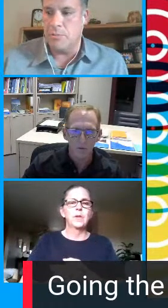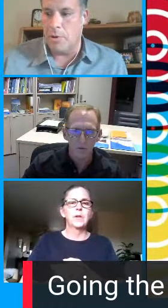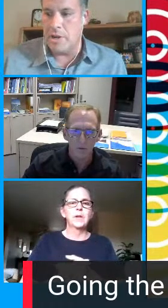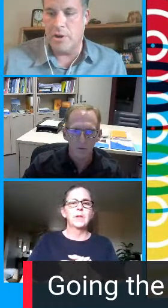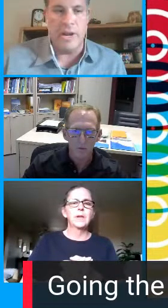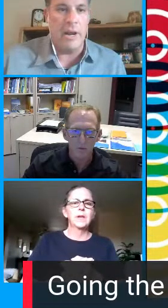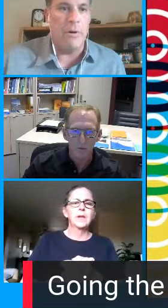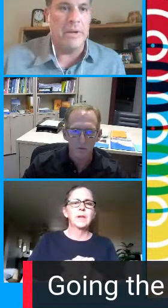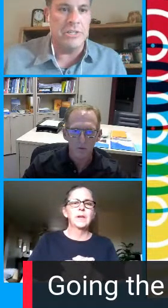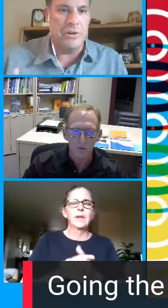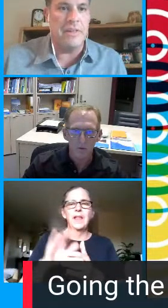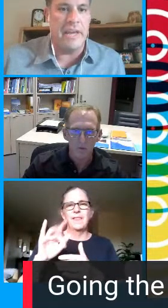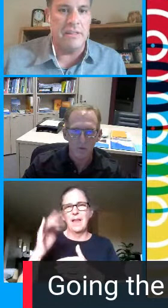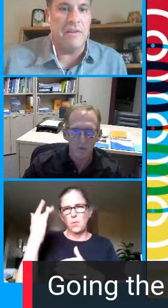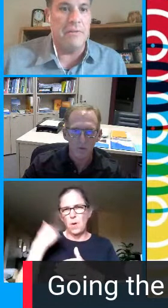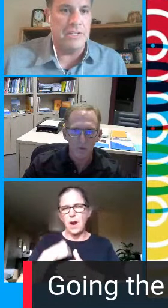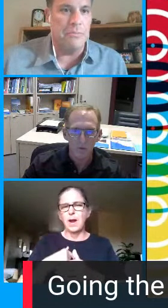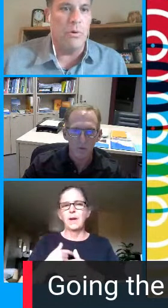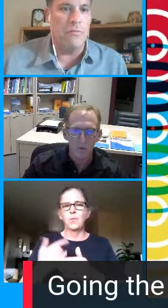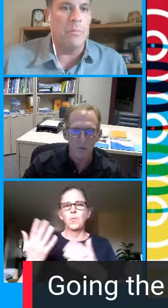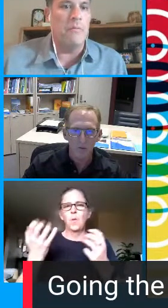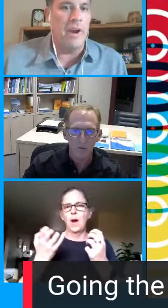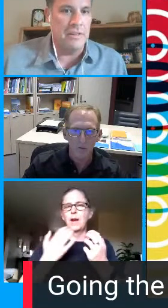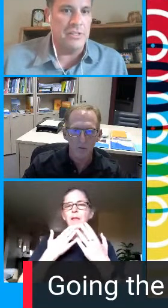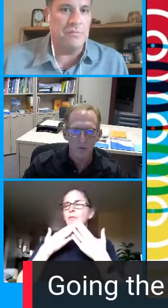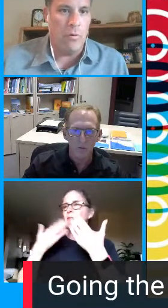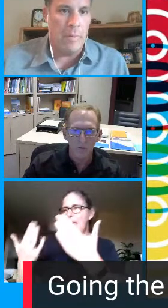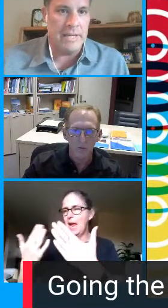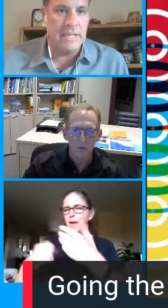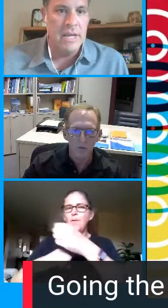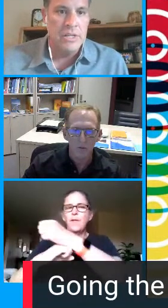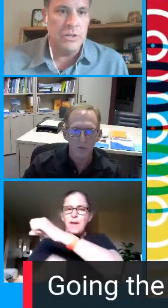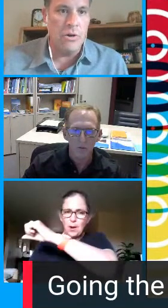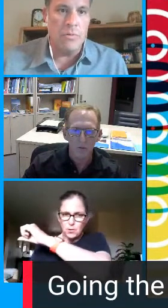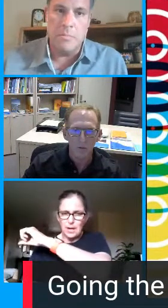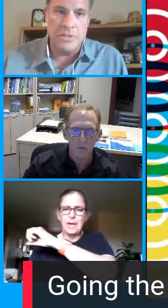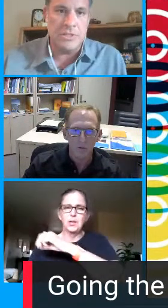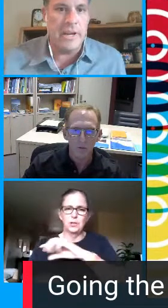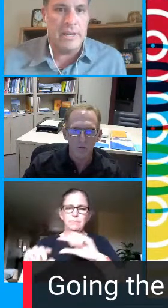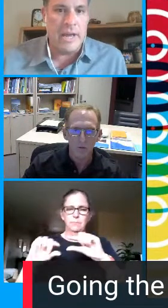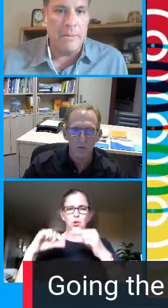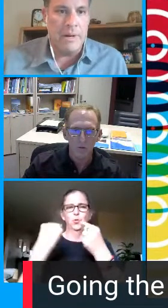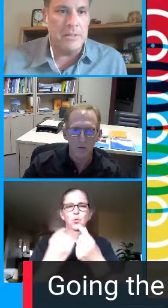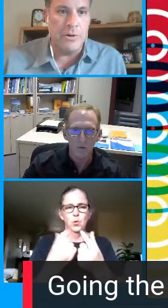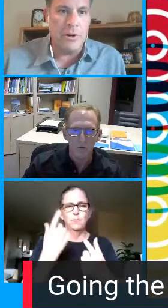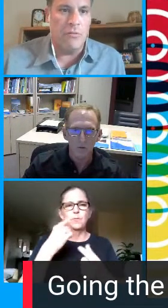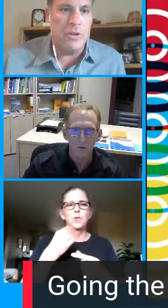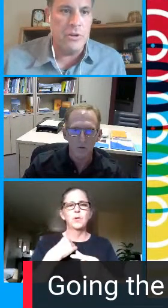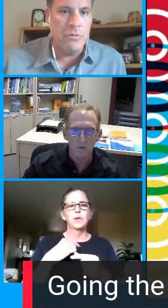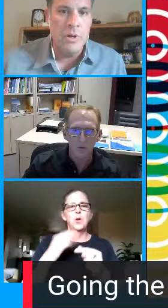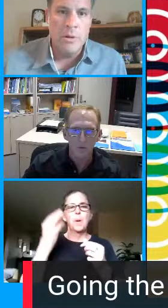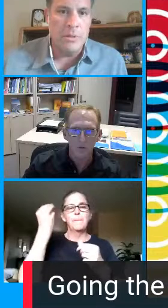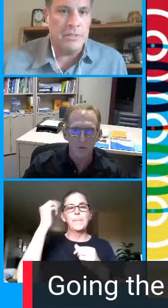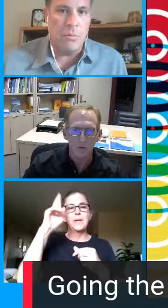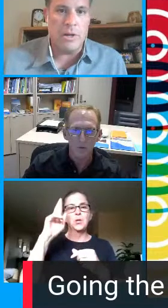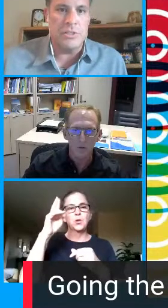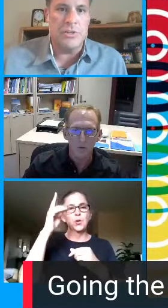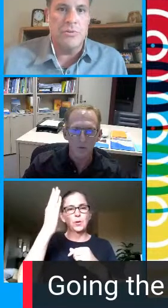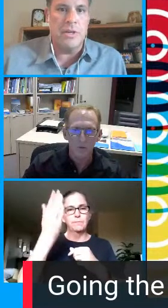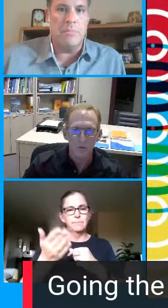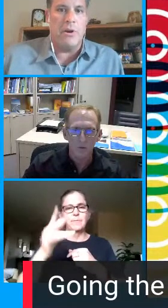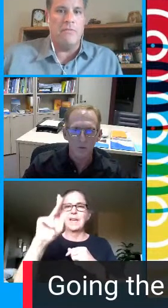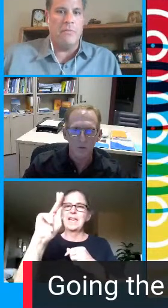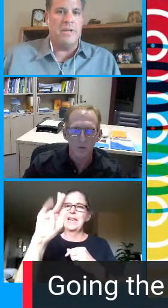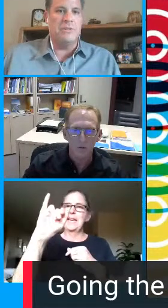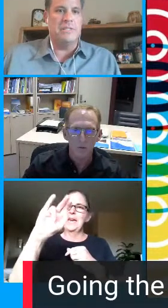so that's why we're here and i want to make sure to thank the foundation board for providing this format so mr kent i'm going to turn it over to you please walk